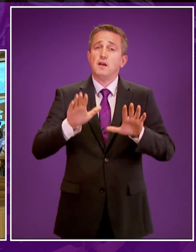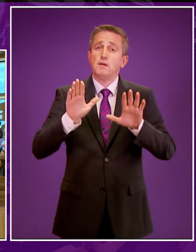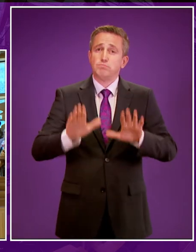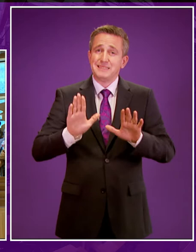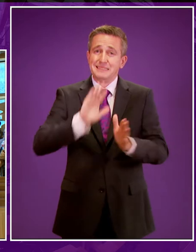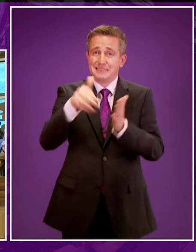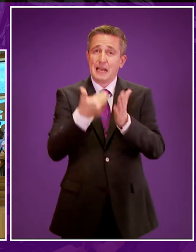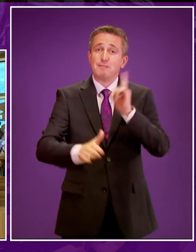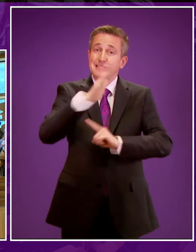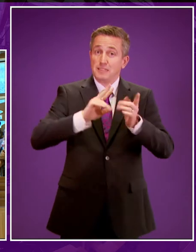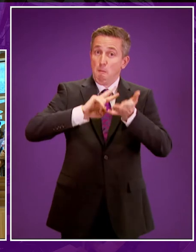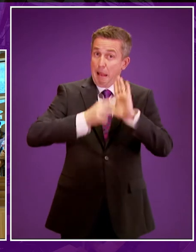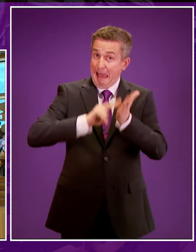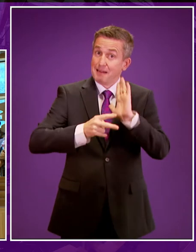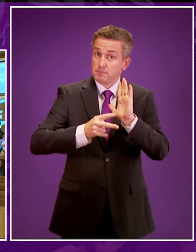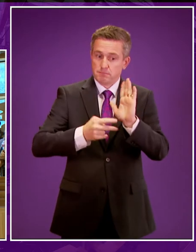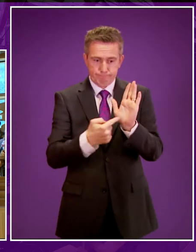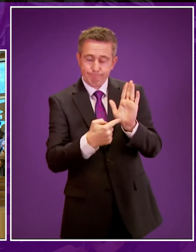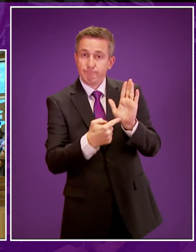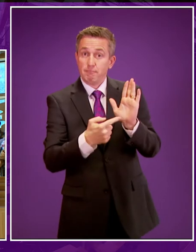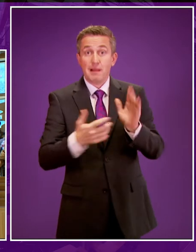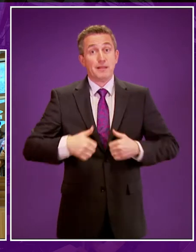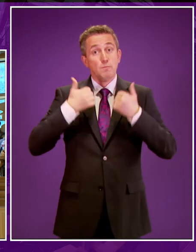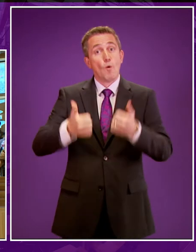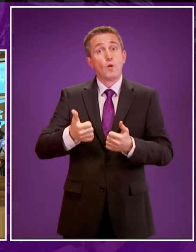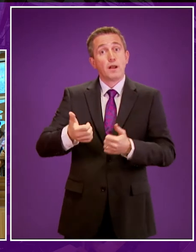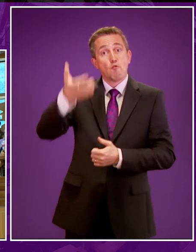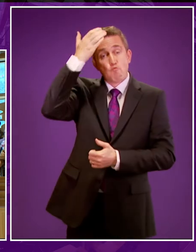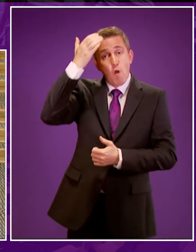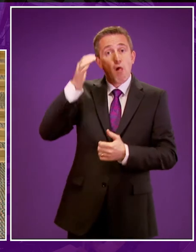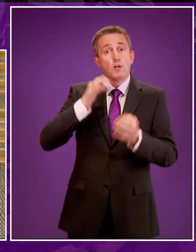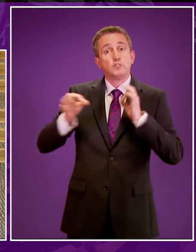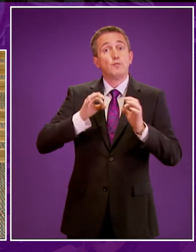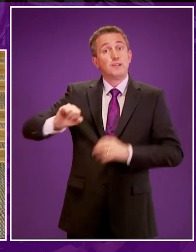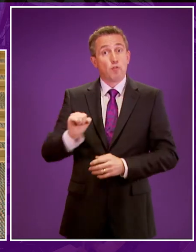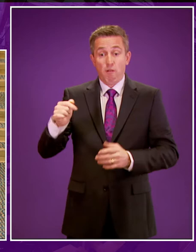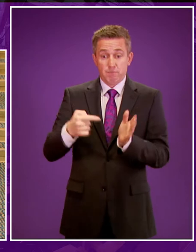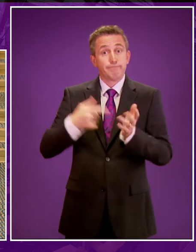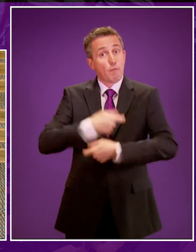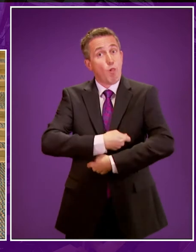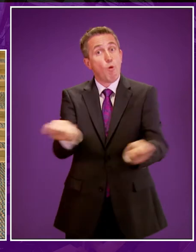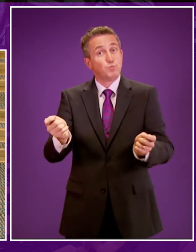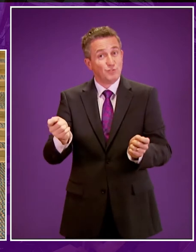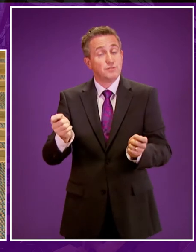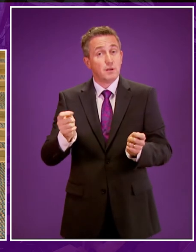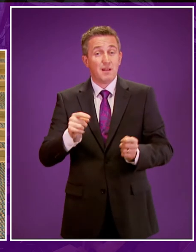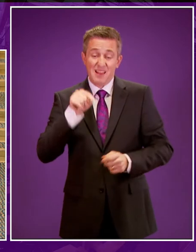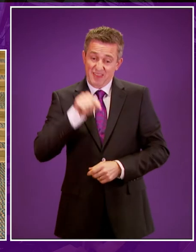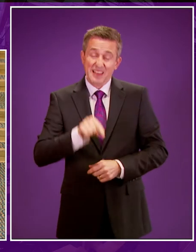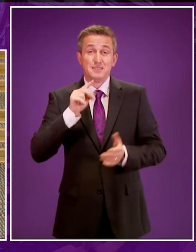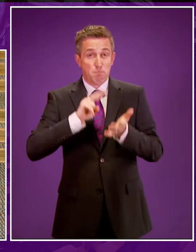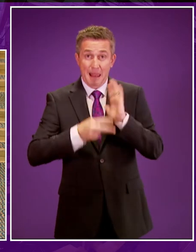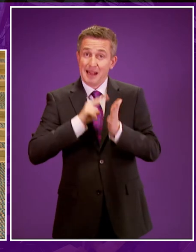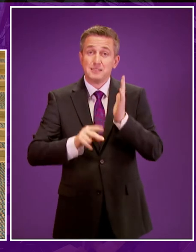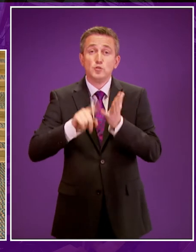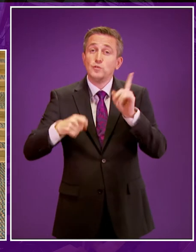National Plan, which I launched this morning at the Royal Conservatoire of Scotland. This is the UK's first and only BSL